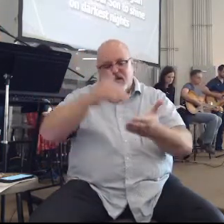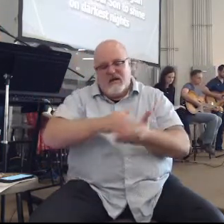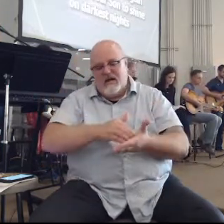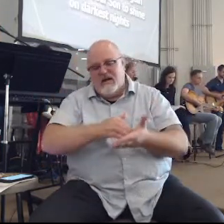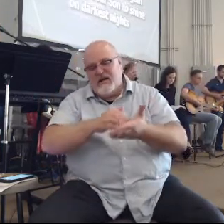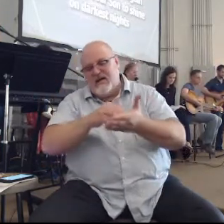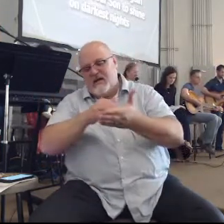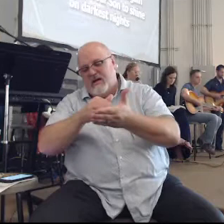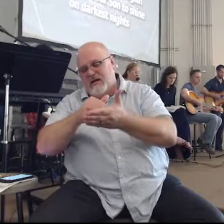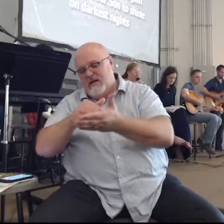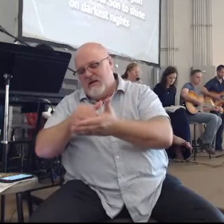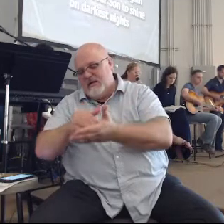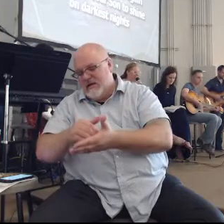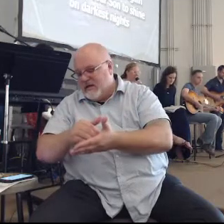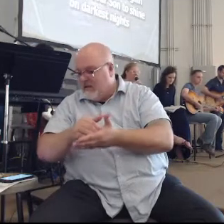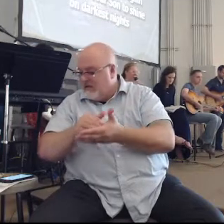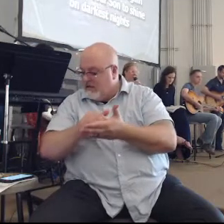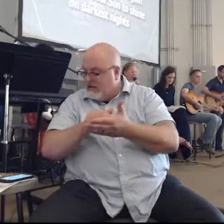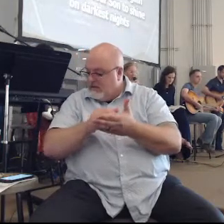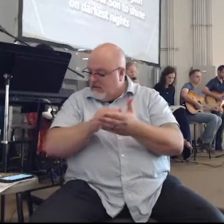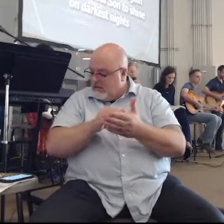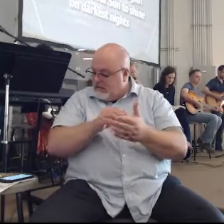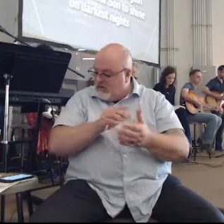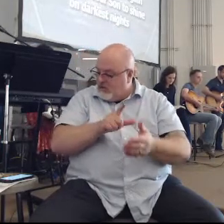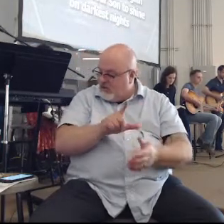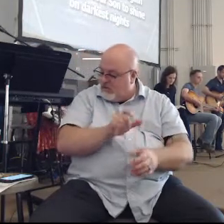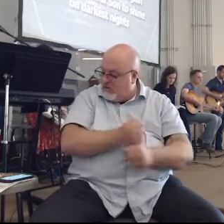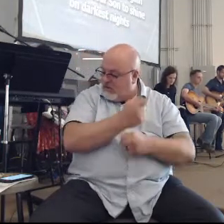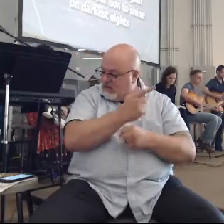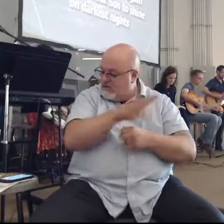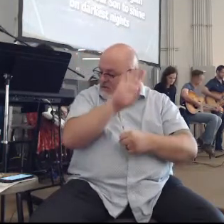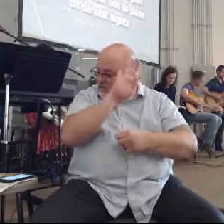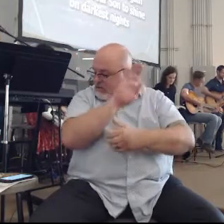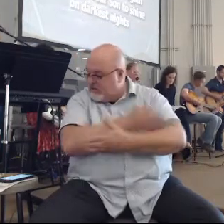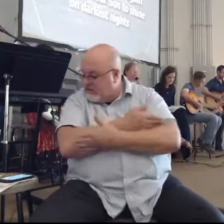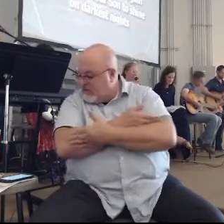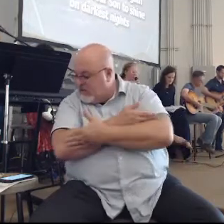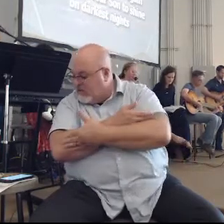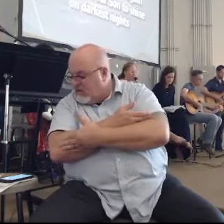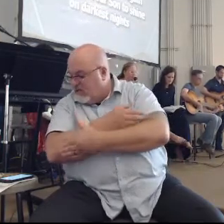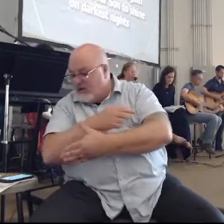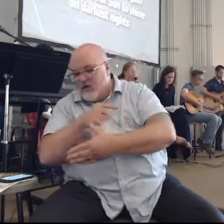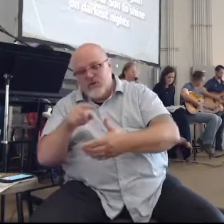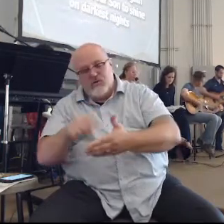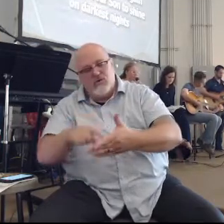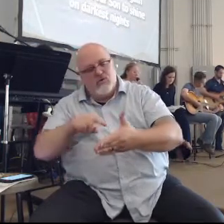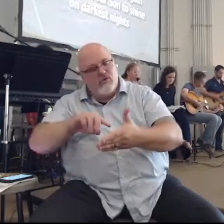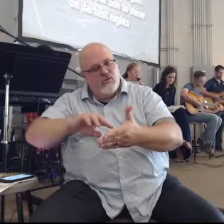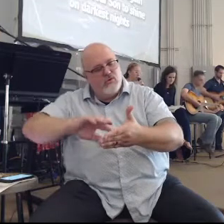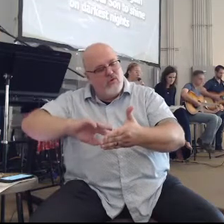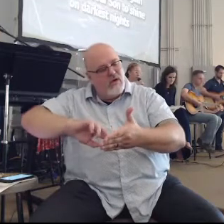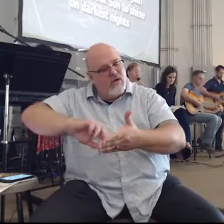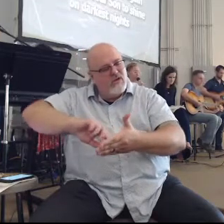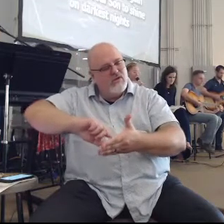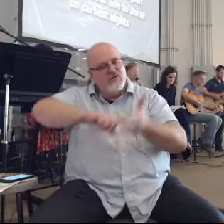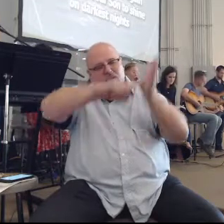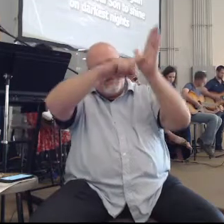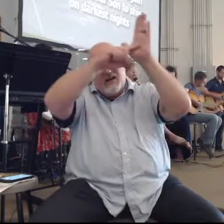again. You cause your sun to